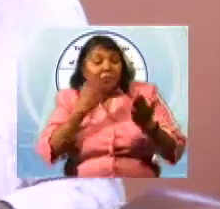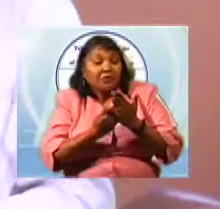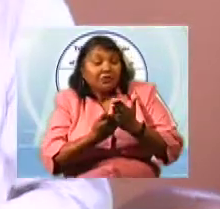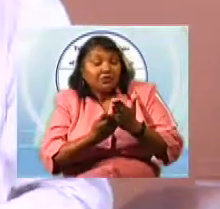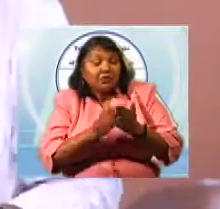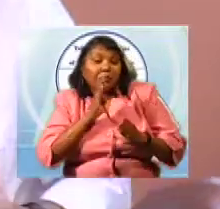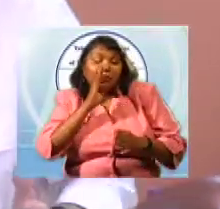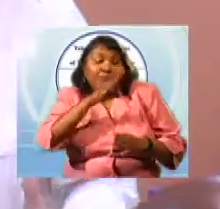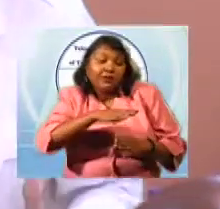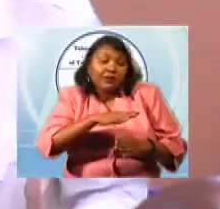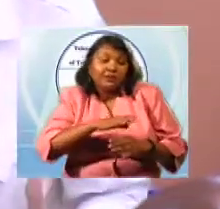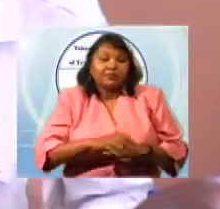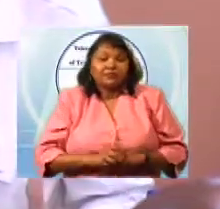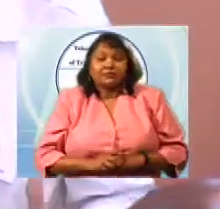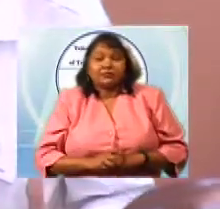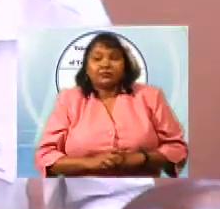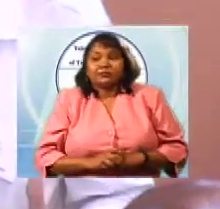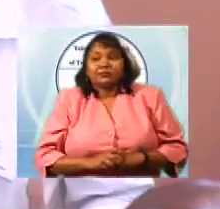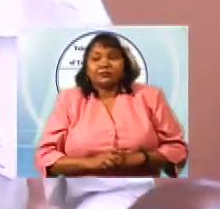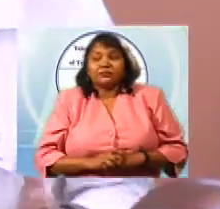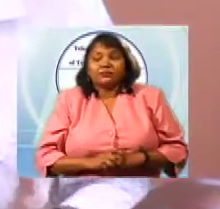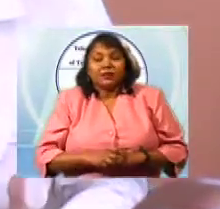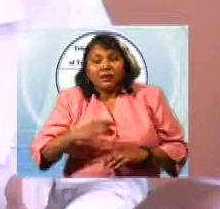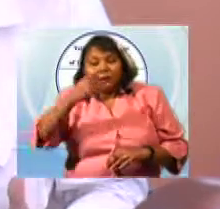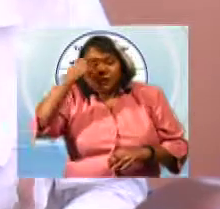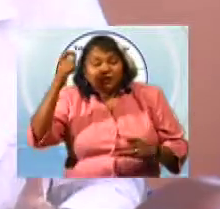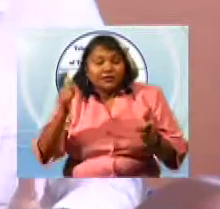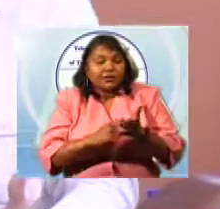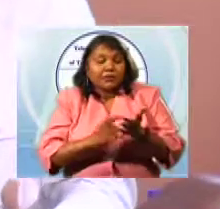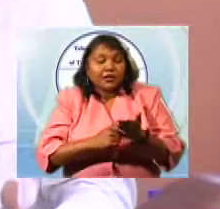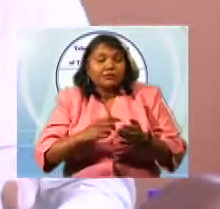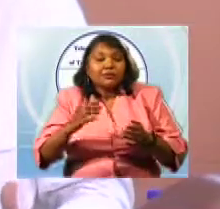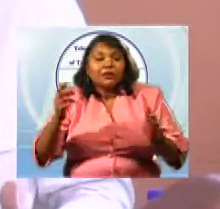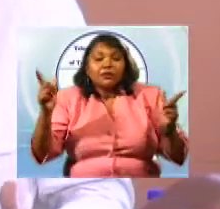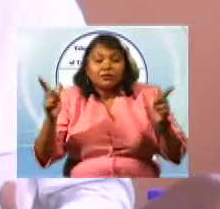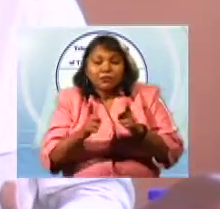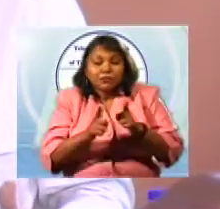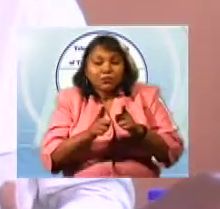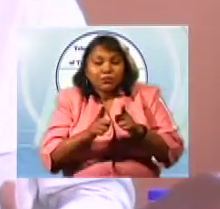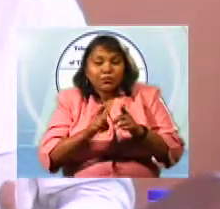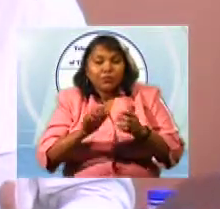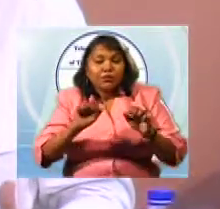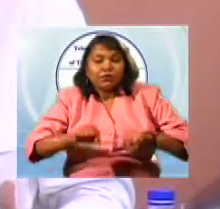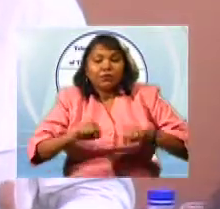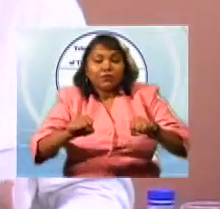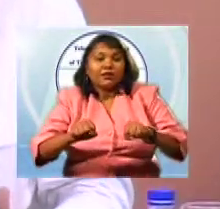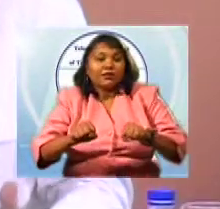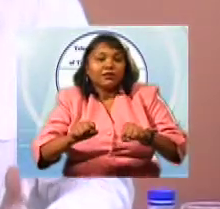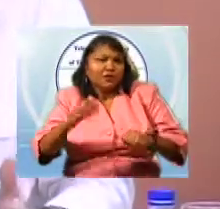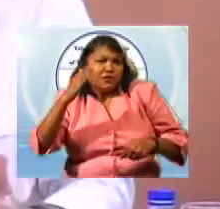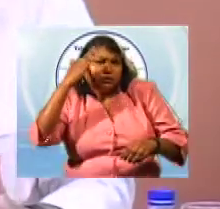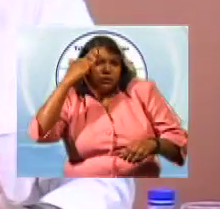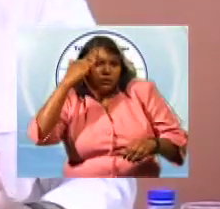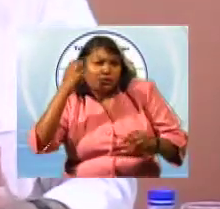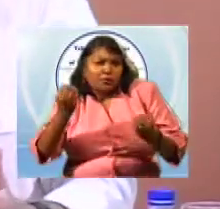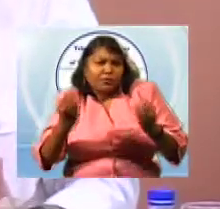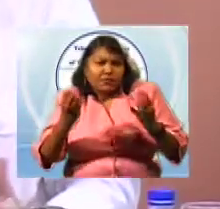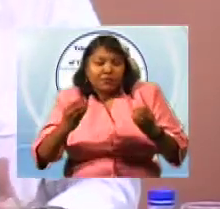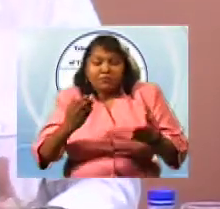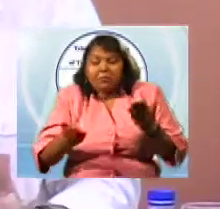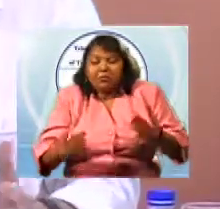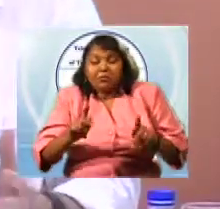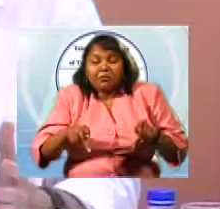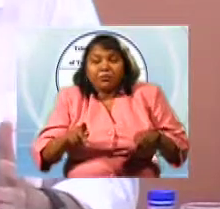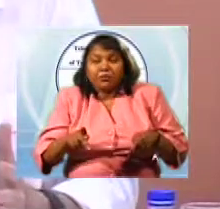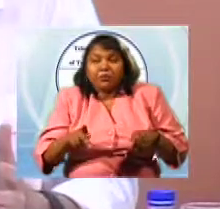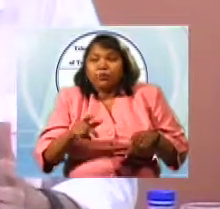has more effect than a smaller audience, because that small audience might be a very influential small audience. It might be people